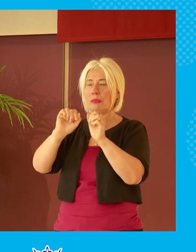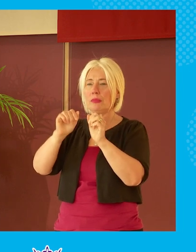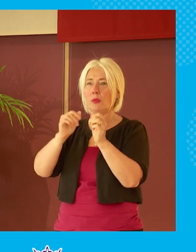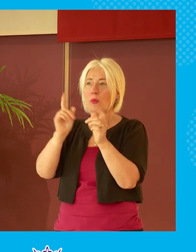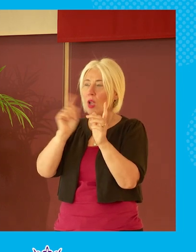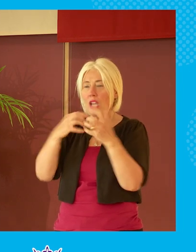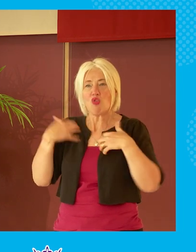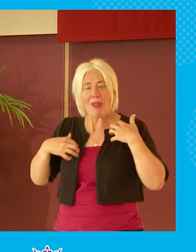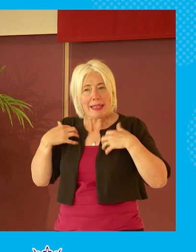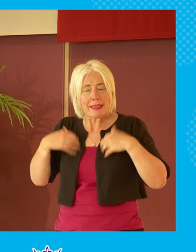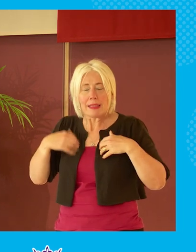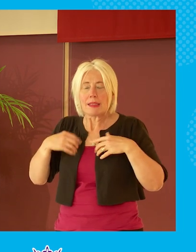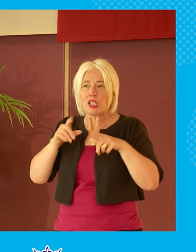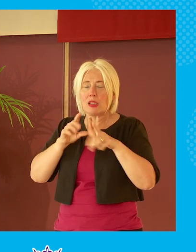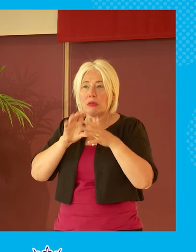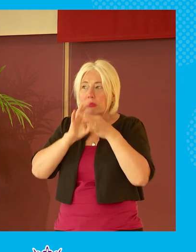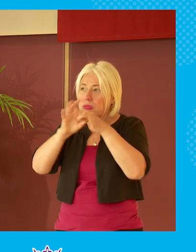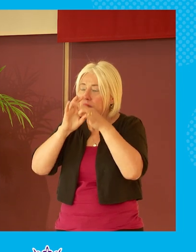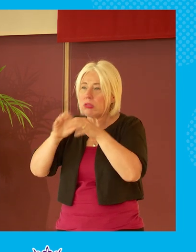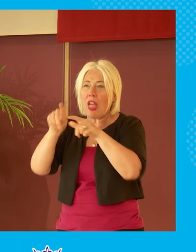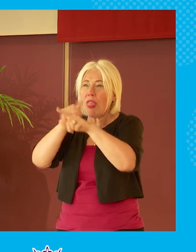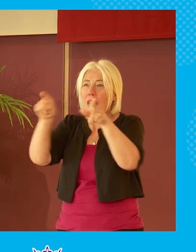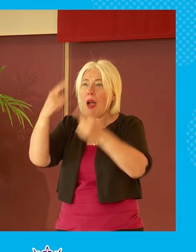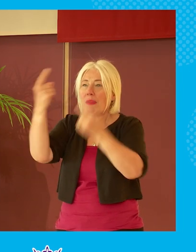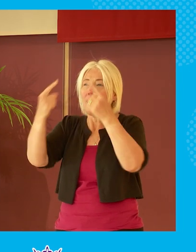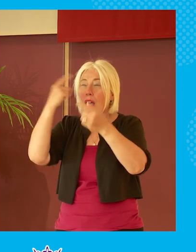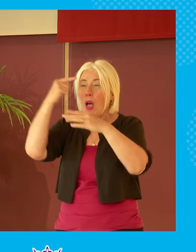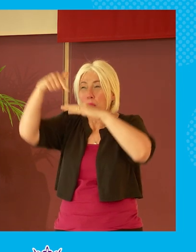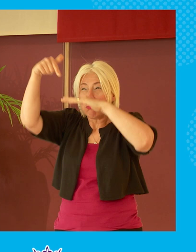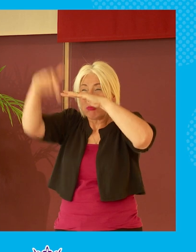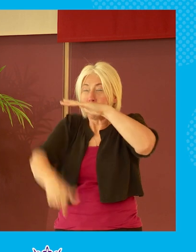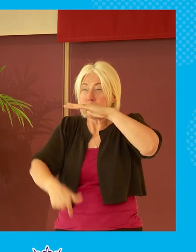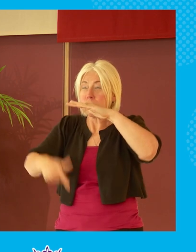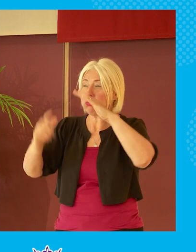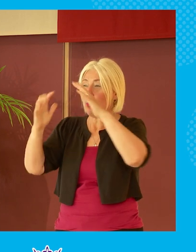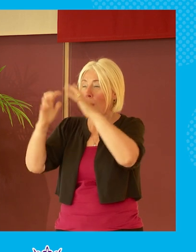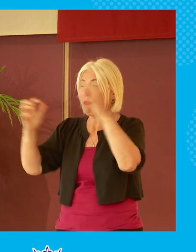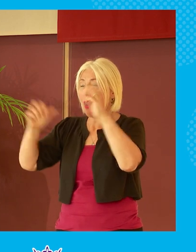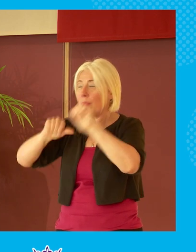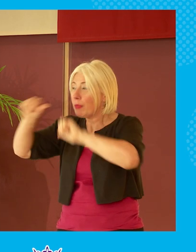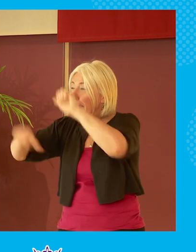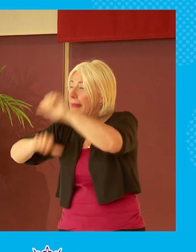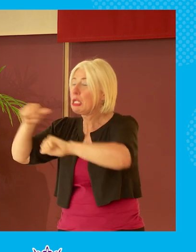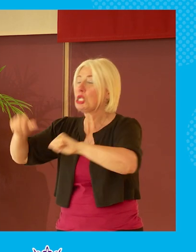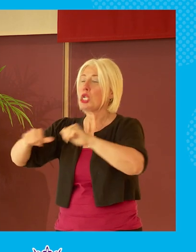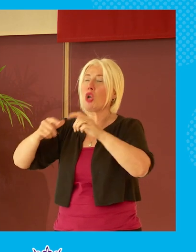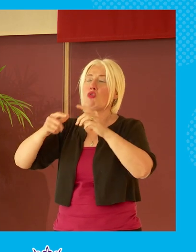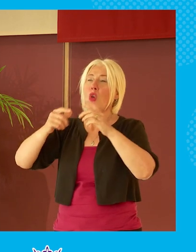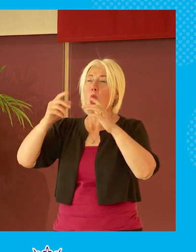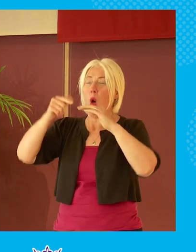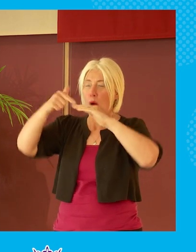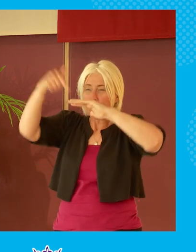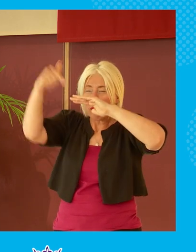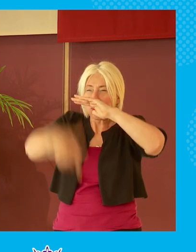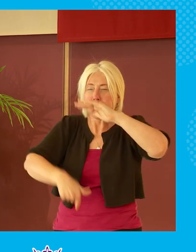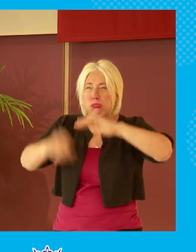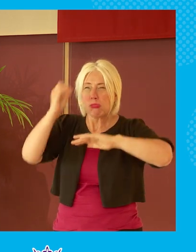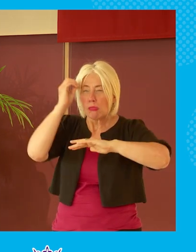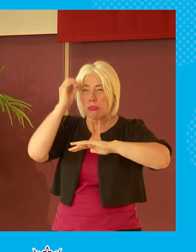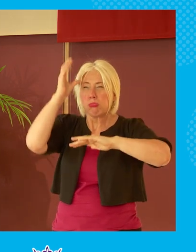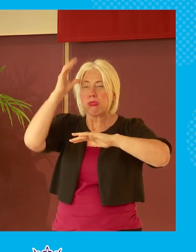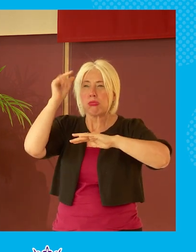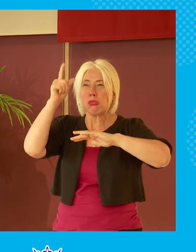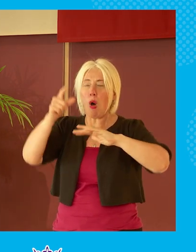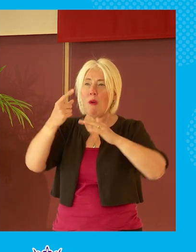interest without requiring them to have a deep-seated knowledge of parliamentary procedure or indeed a detailed knowledge of of